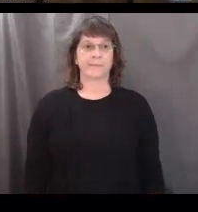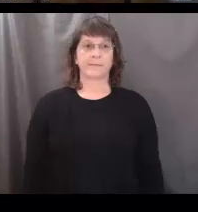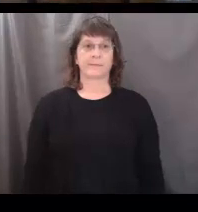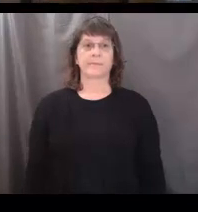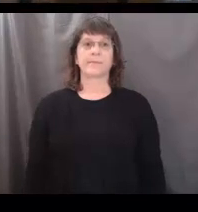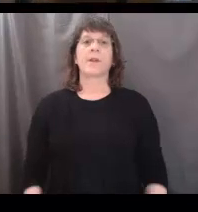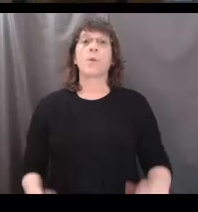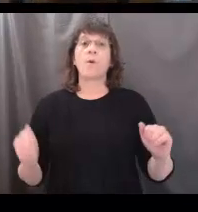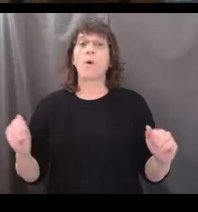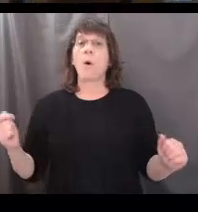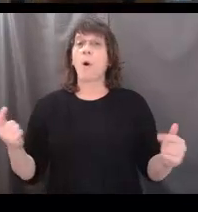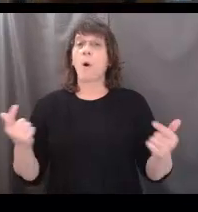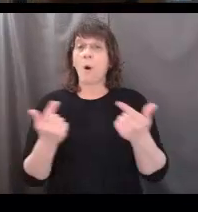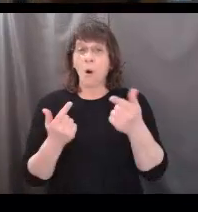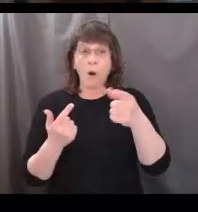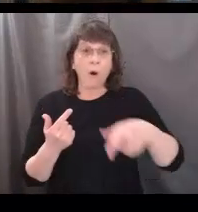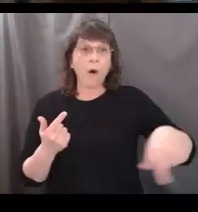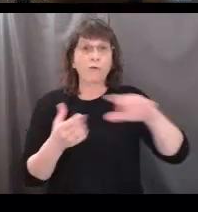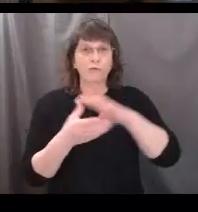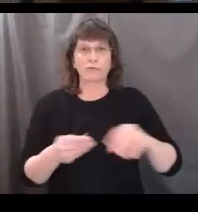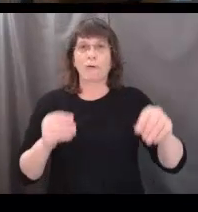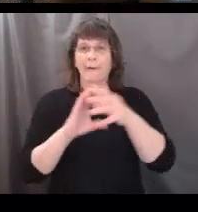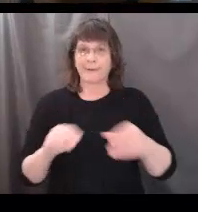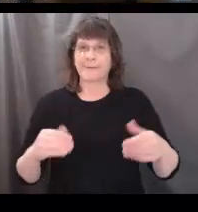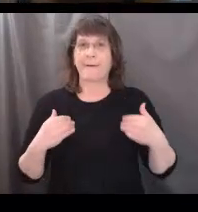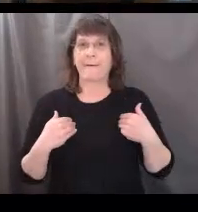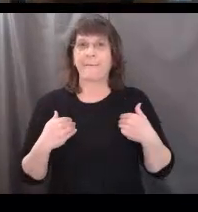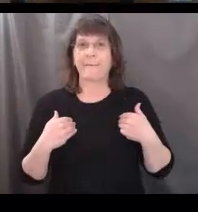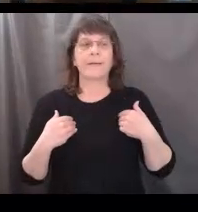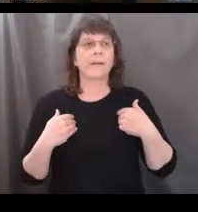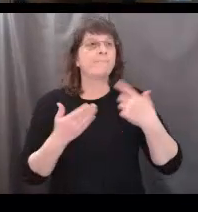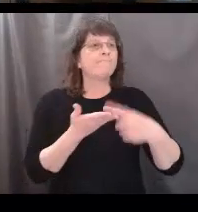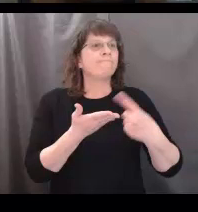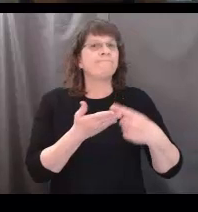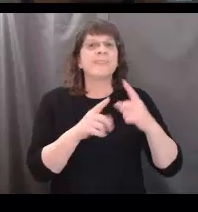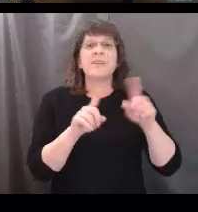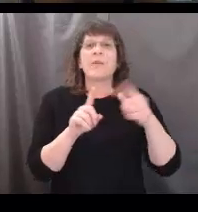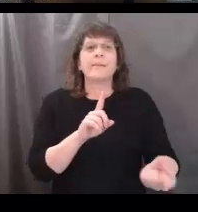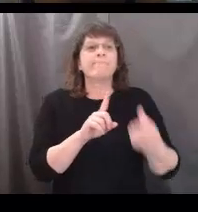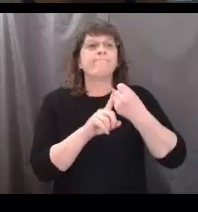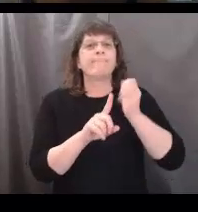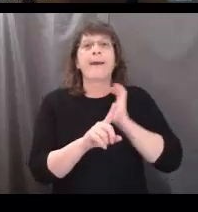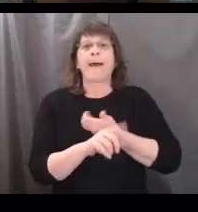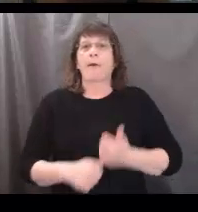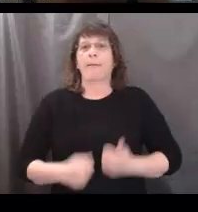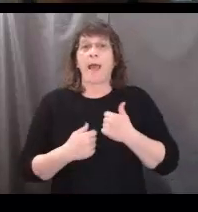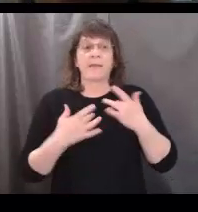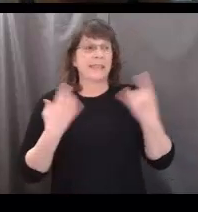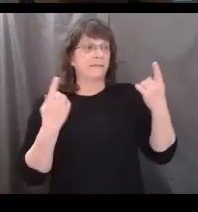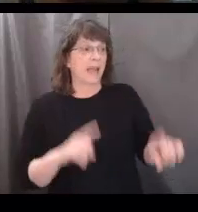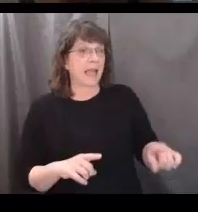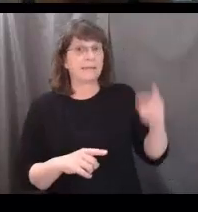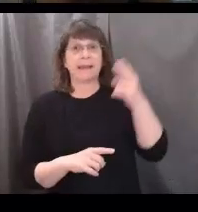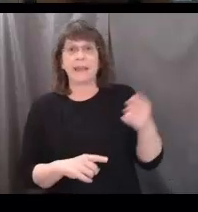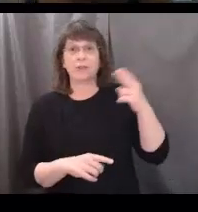We all have stories that we can tell one another about impactful moments in our lives, events and histories